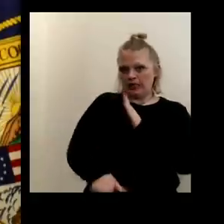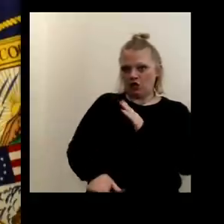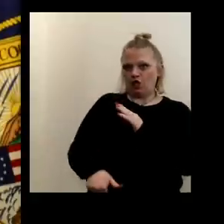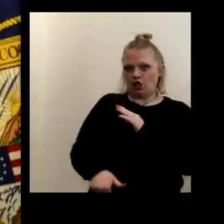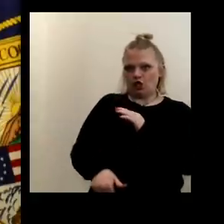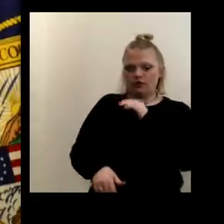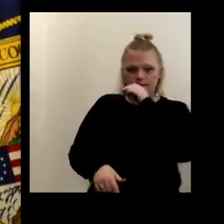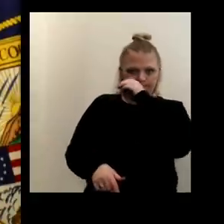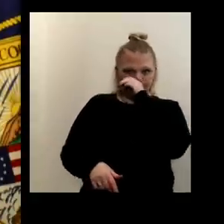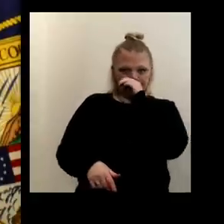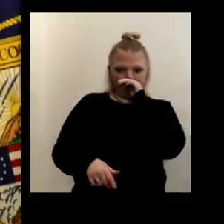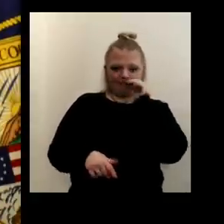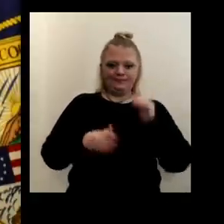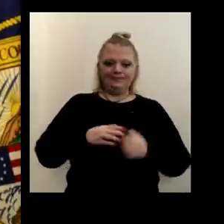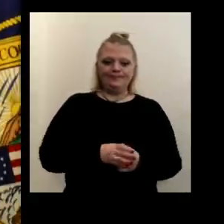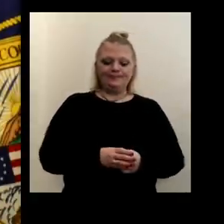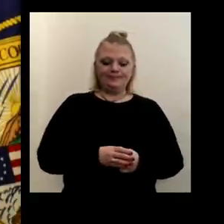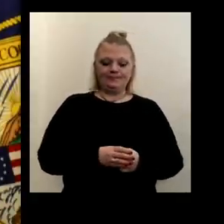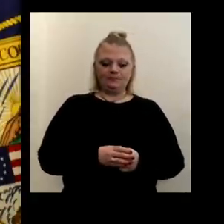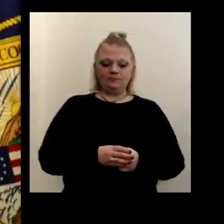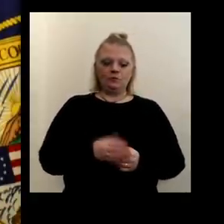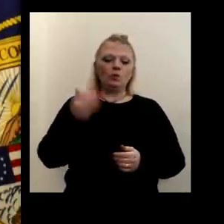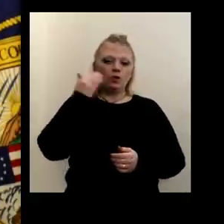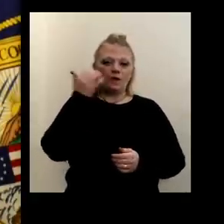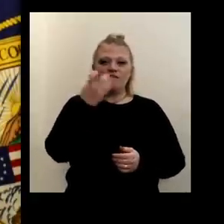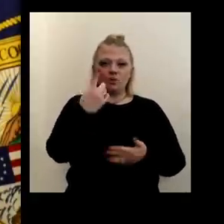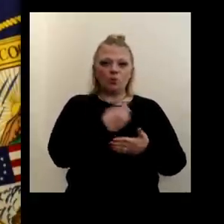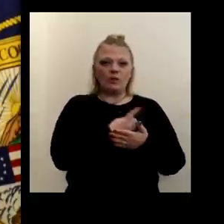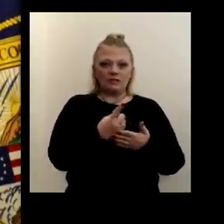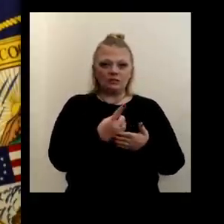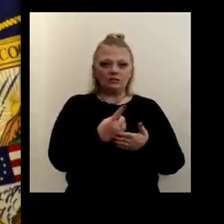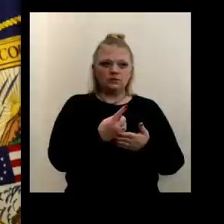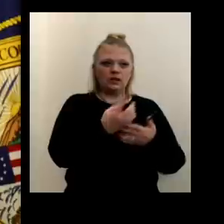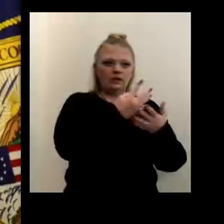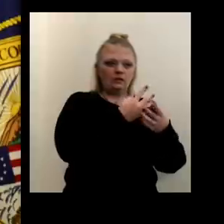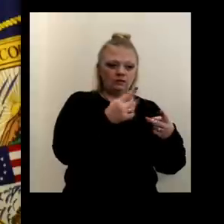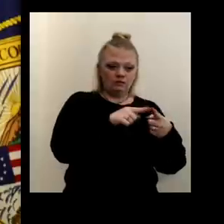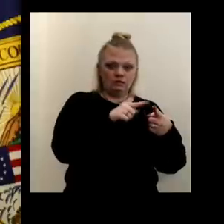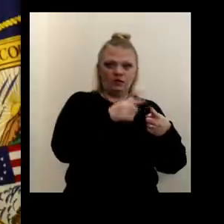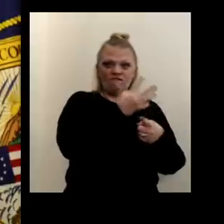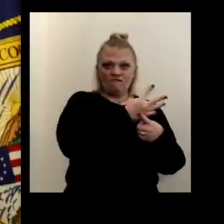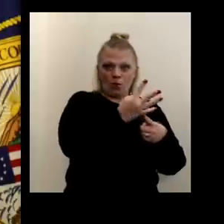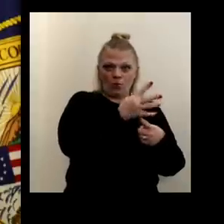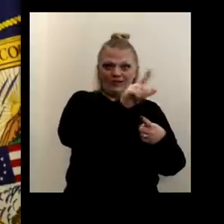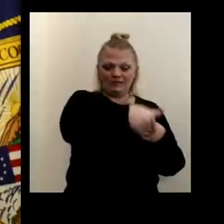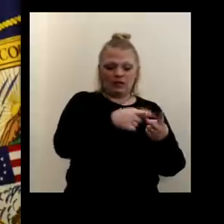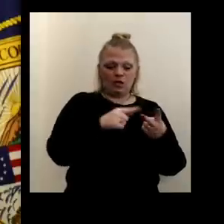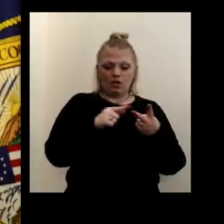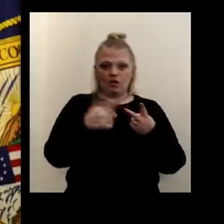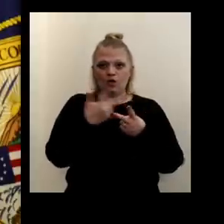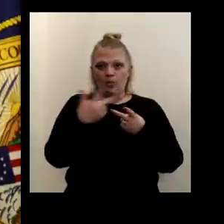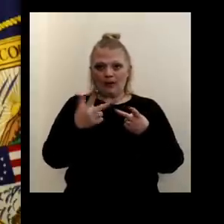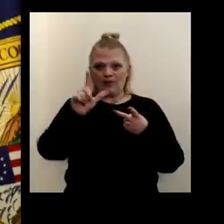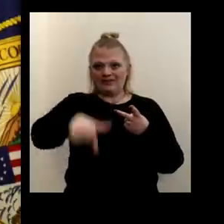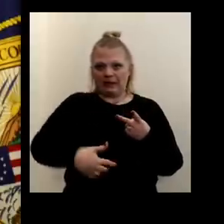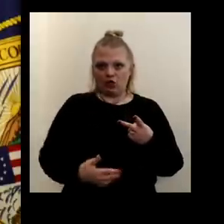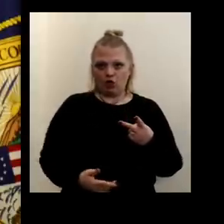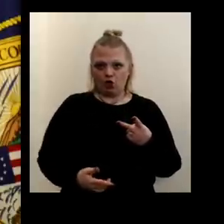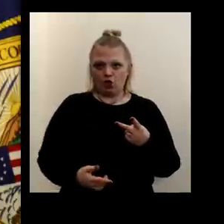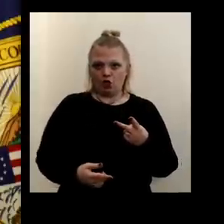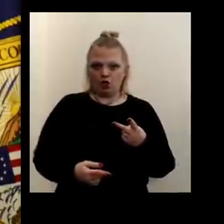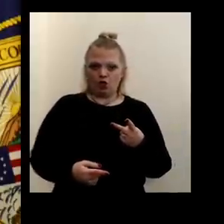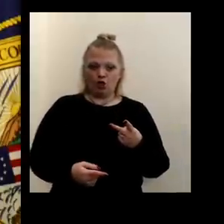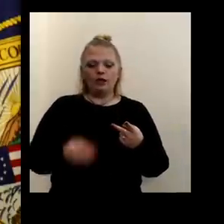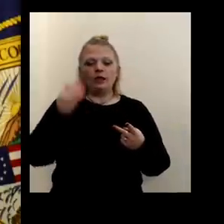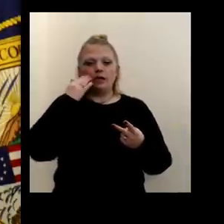the first dose. Um, so we know it takes a couple of weeks to get any type of, uh, some type of immune response, immune protection,